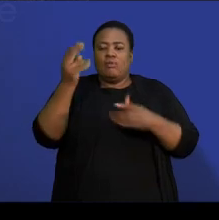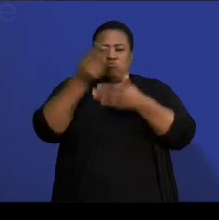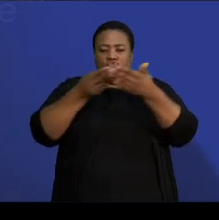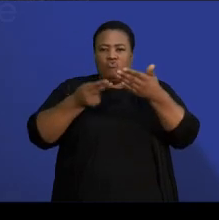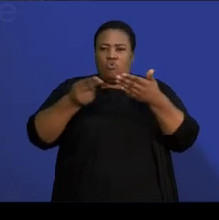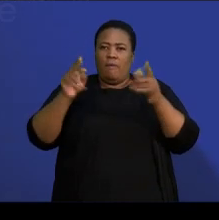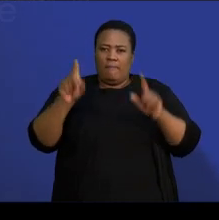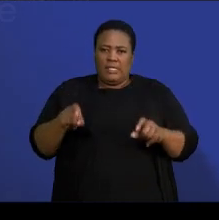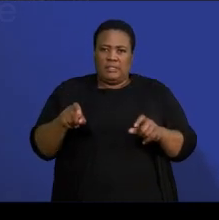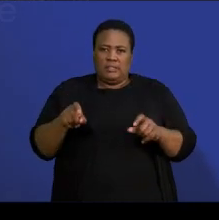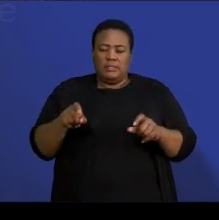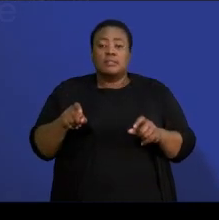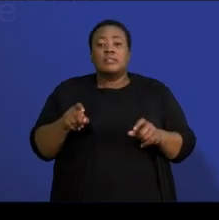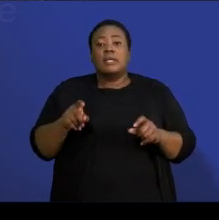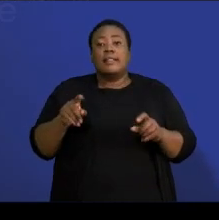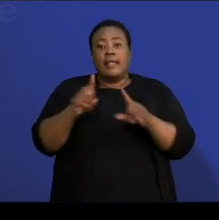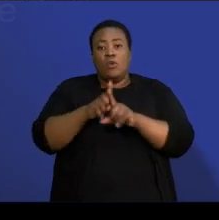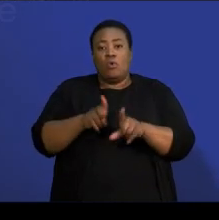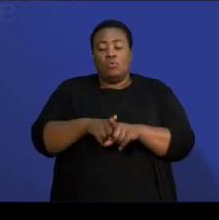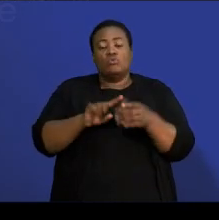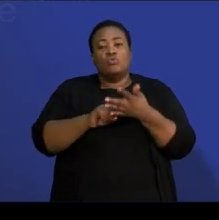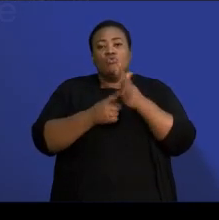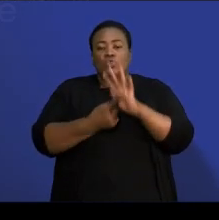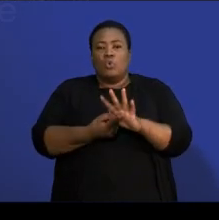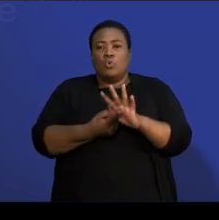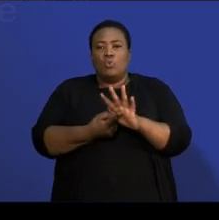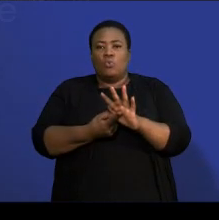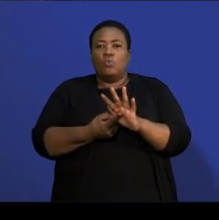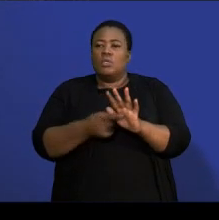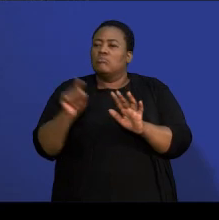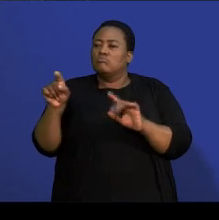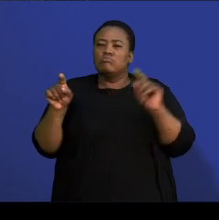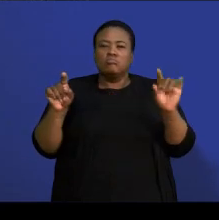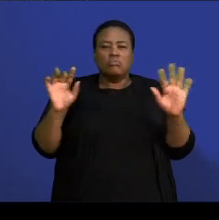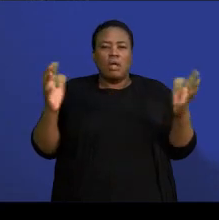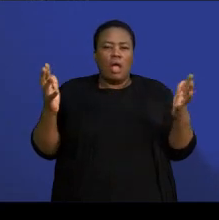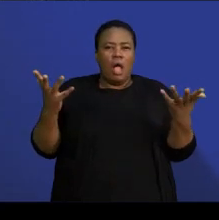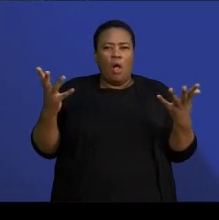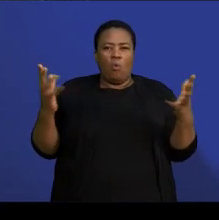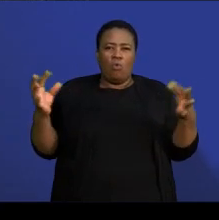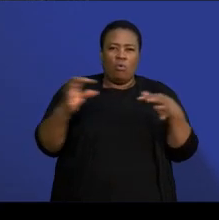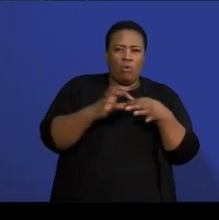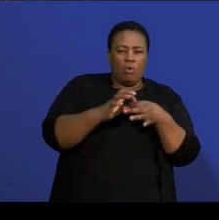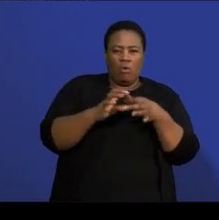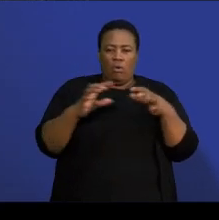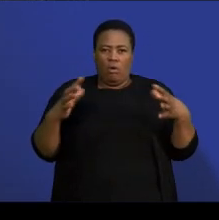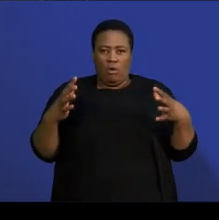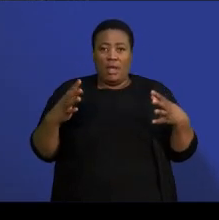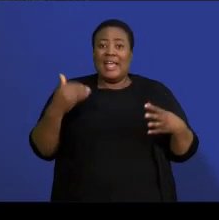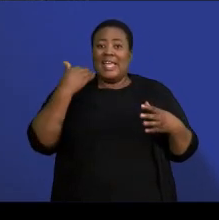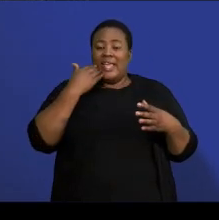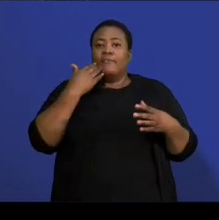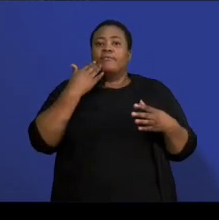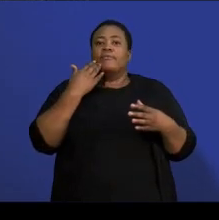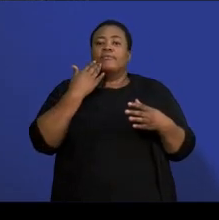and then indicate the probabilities of each region. Now, if you draw the